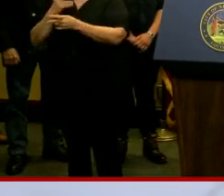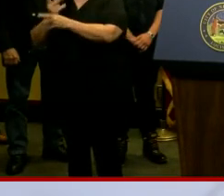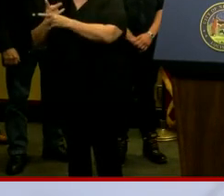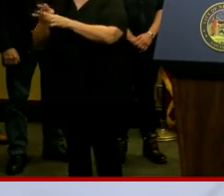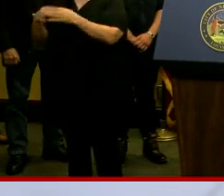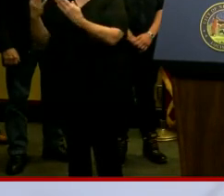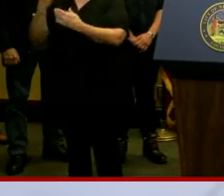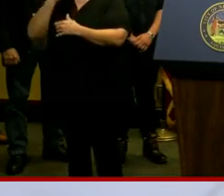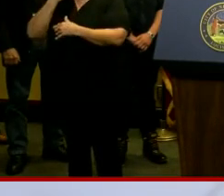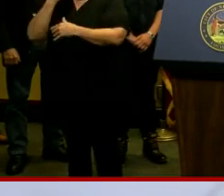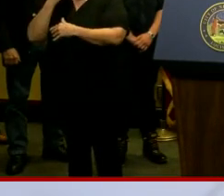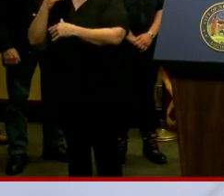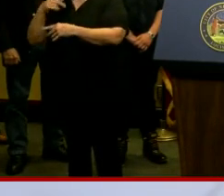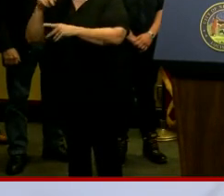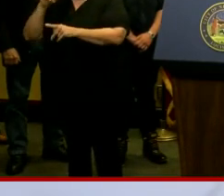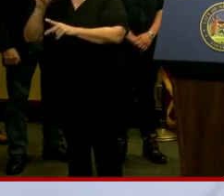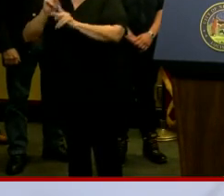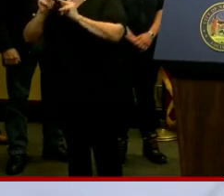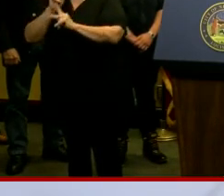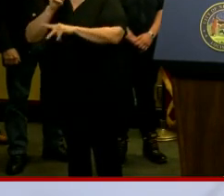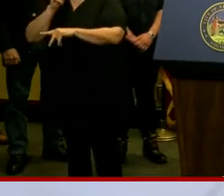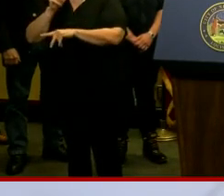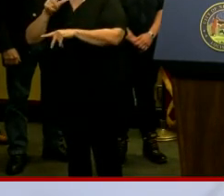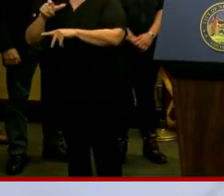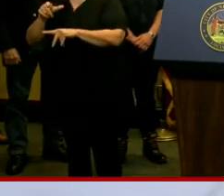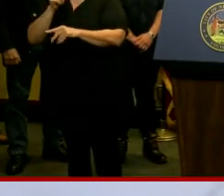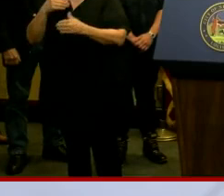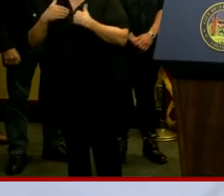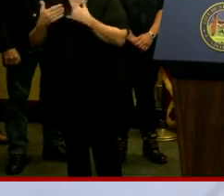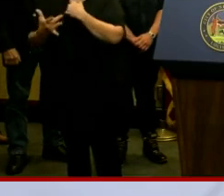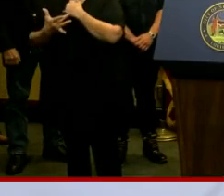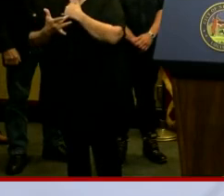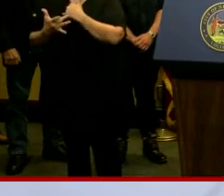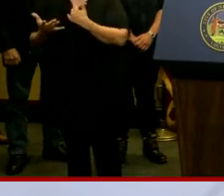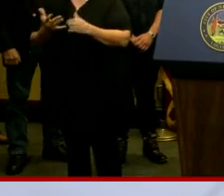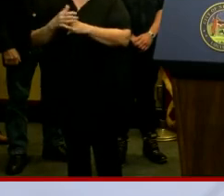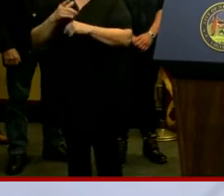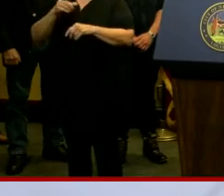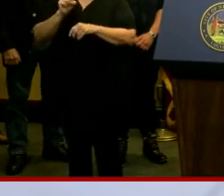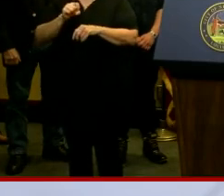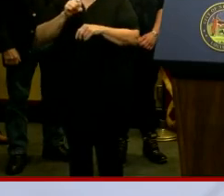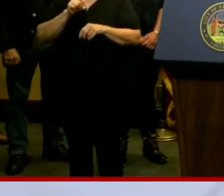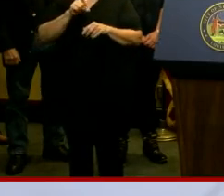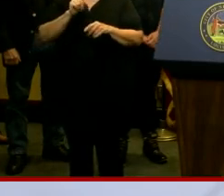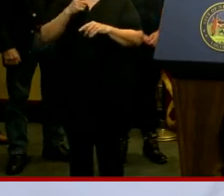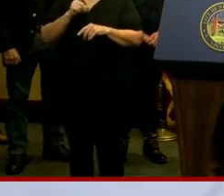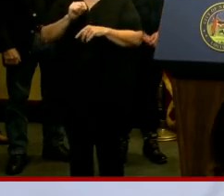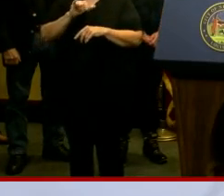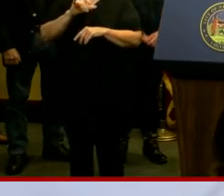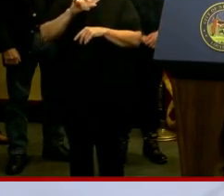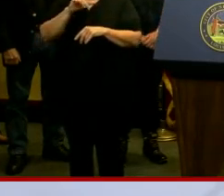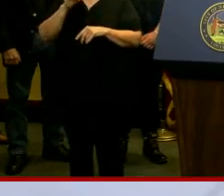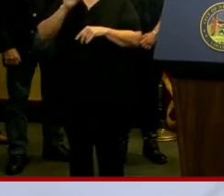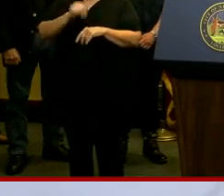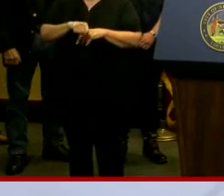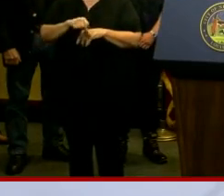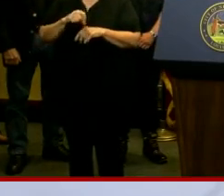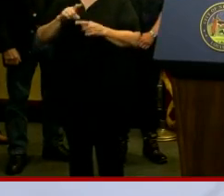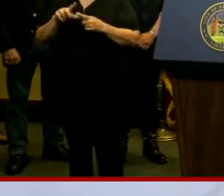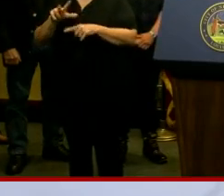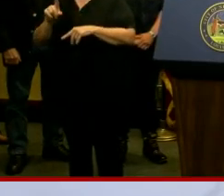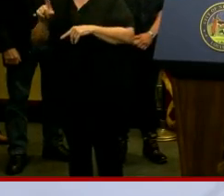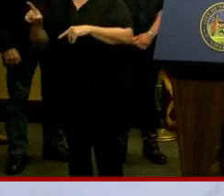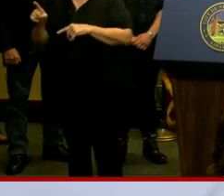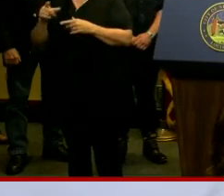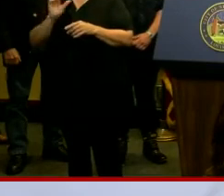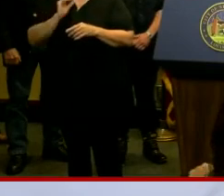lines for individuals who do not have the technology in place to do so. You can text yes or hello to 3-1-1-yes and